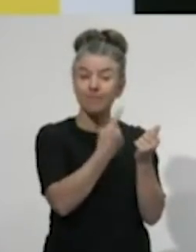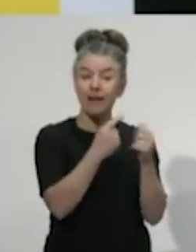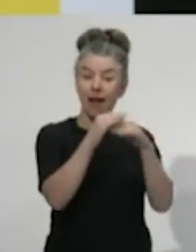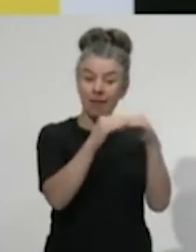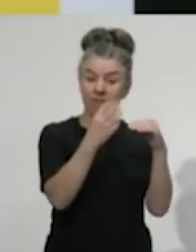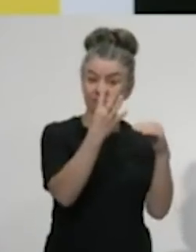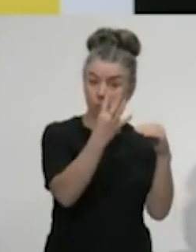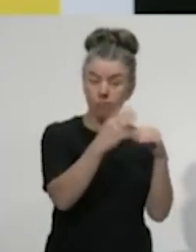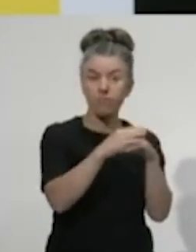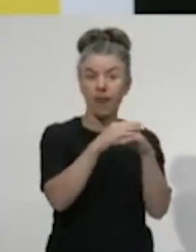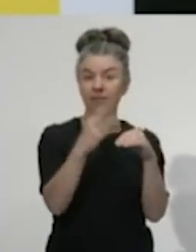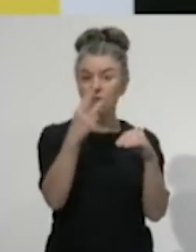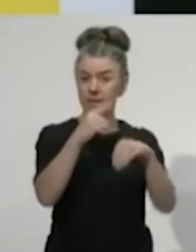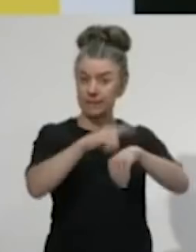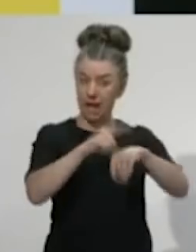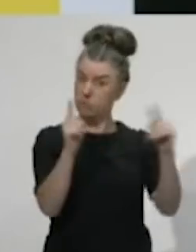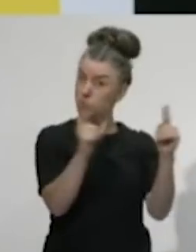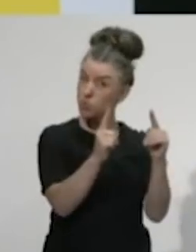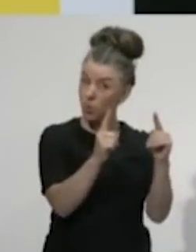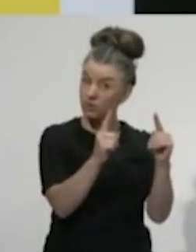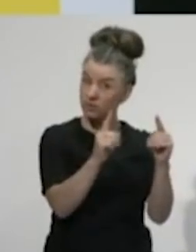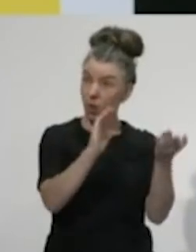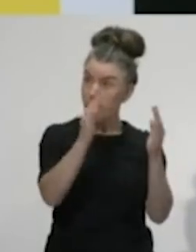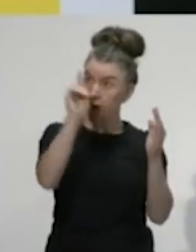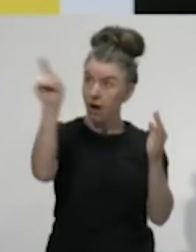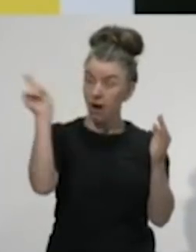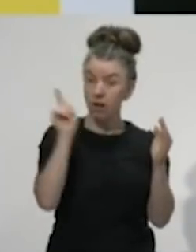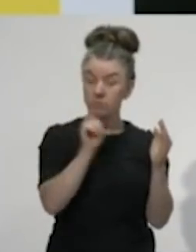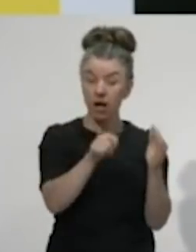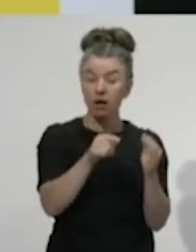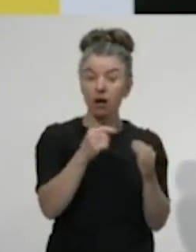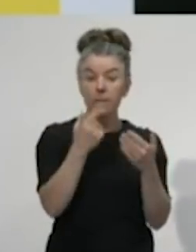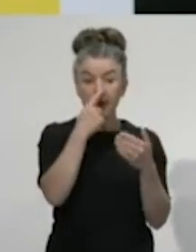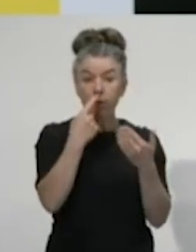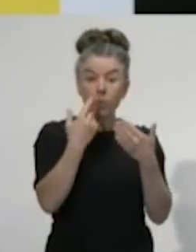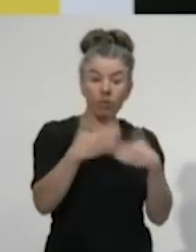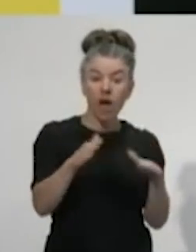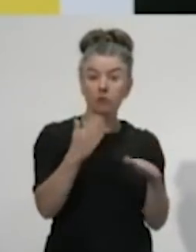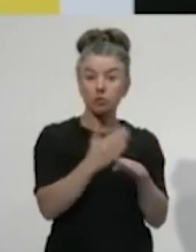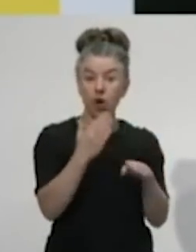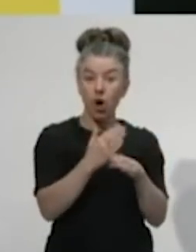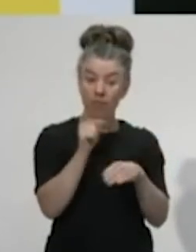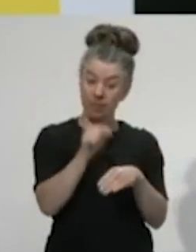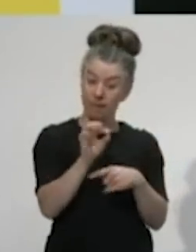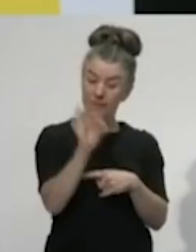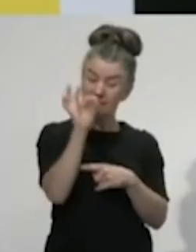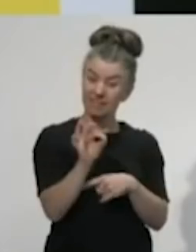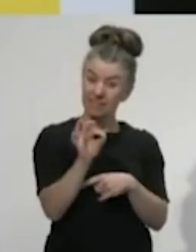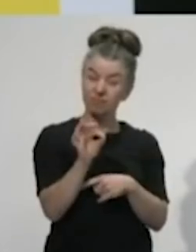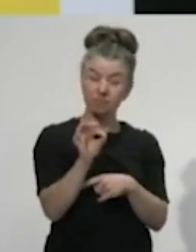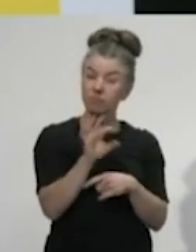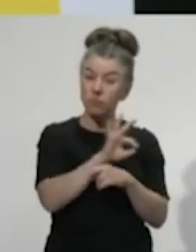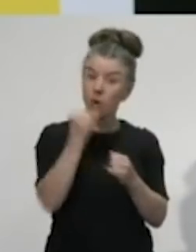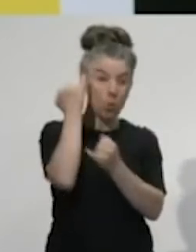four and three for a shorter period of time, our unemployment rate could end up at the lower end of their